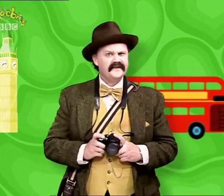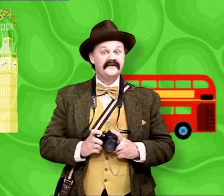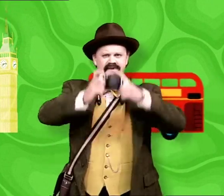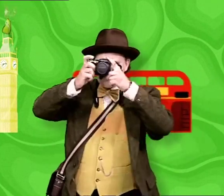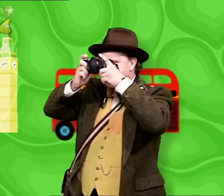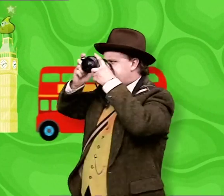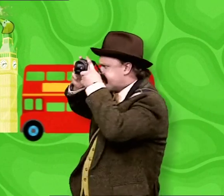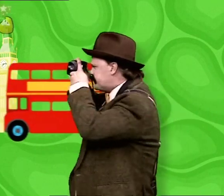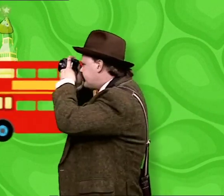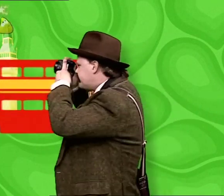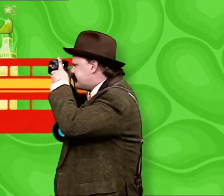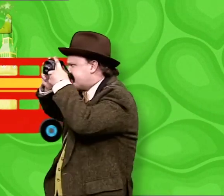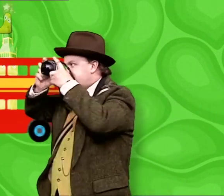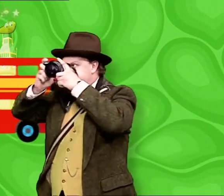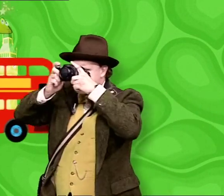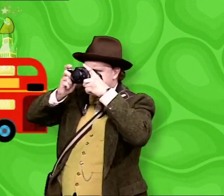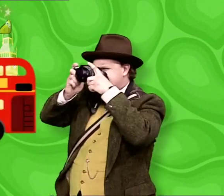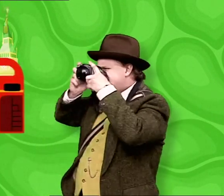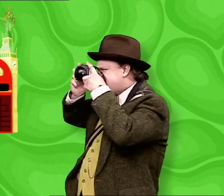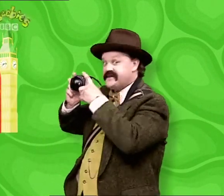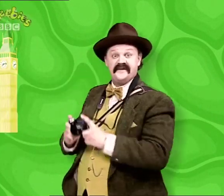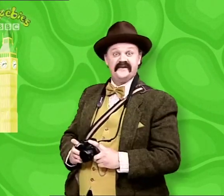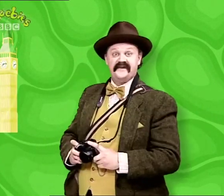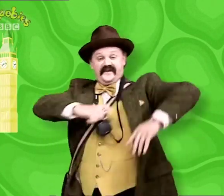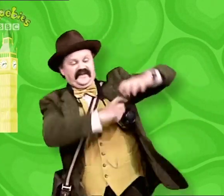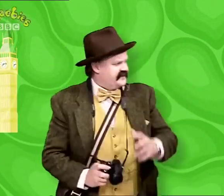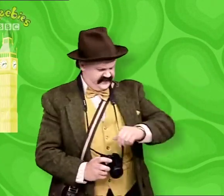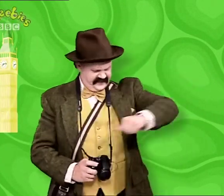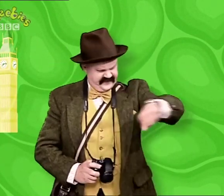Rapids has never seen. He's never seen Big Ben.